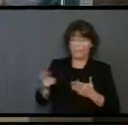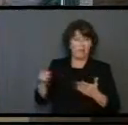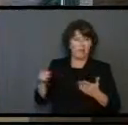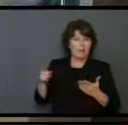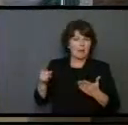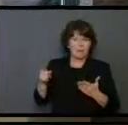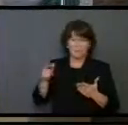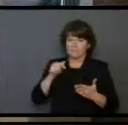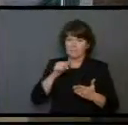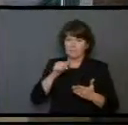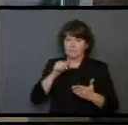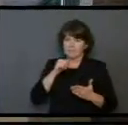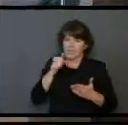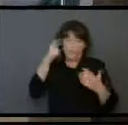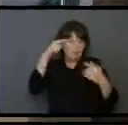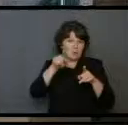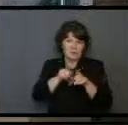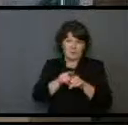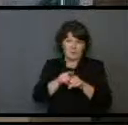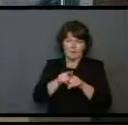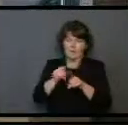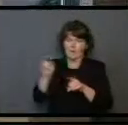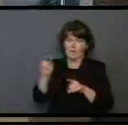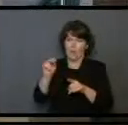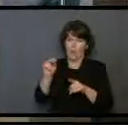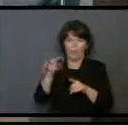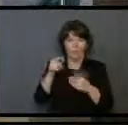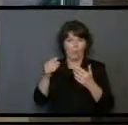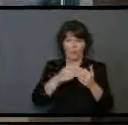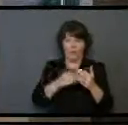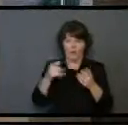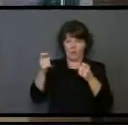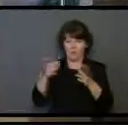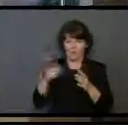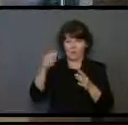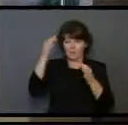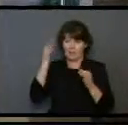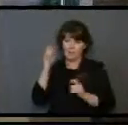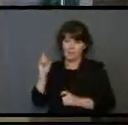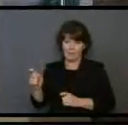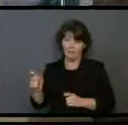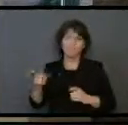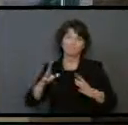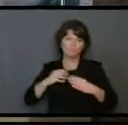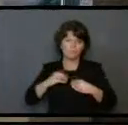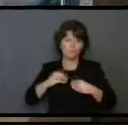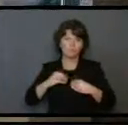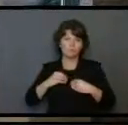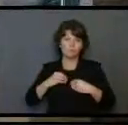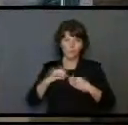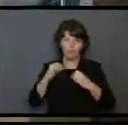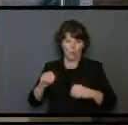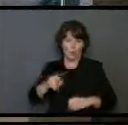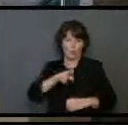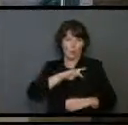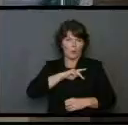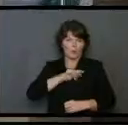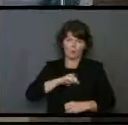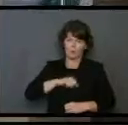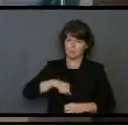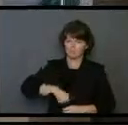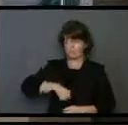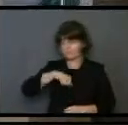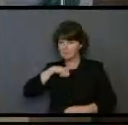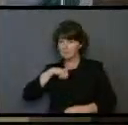isn't mutually agreed upon. You receive whatever the master decides to give you. There's no personal prestige,